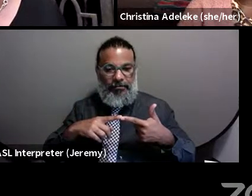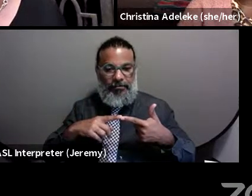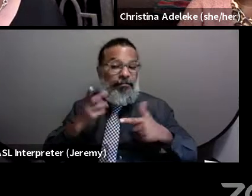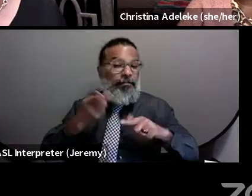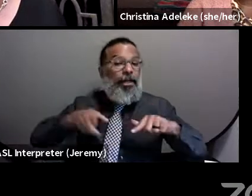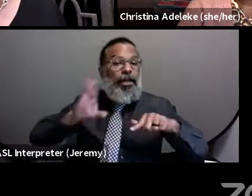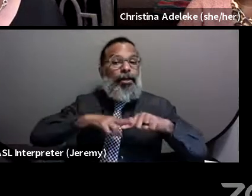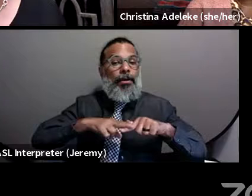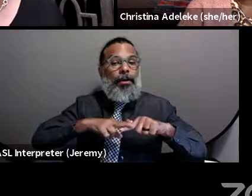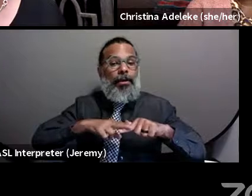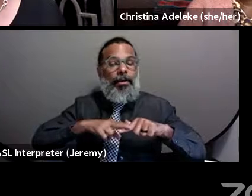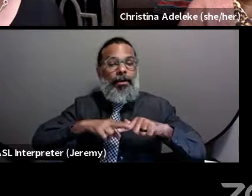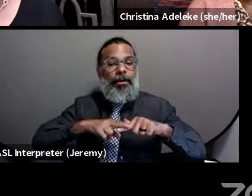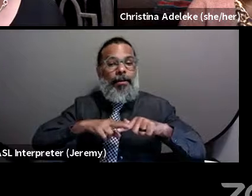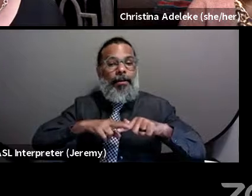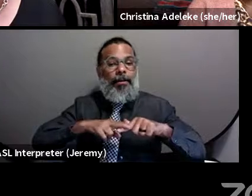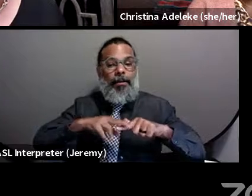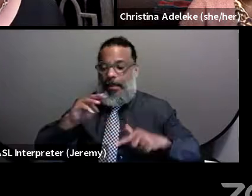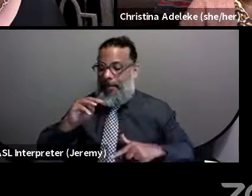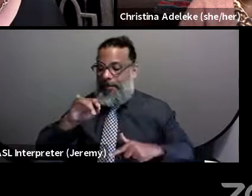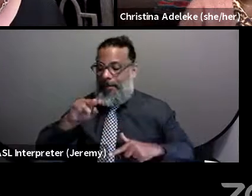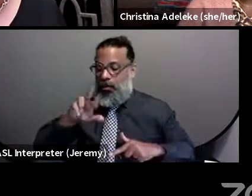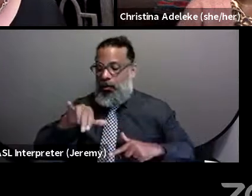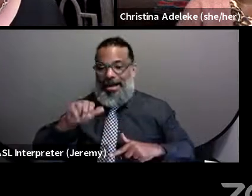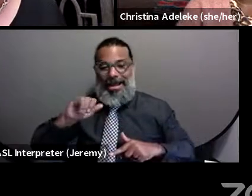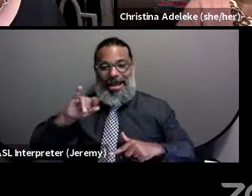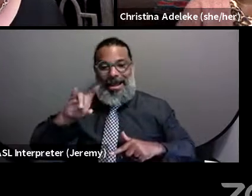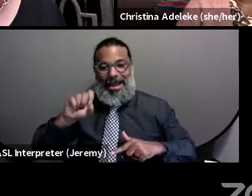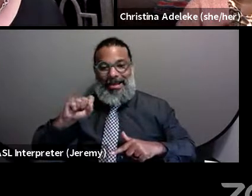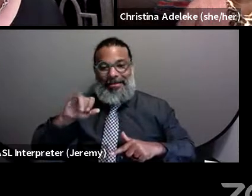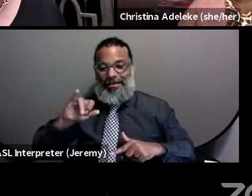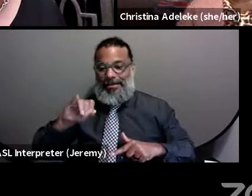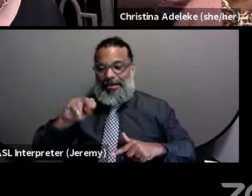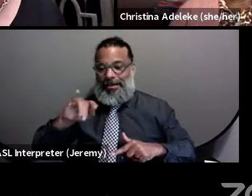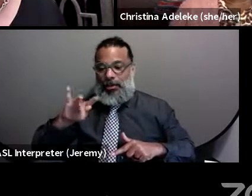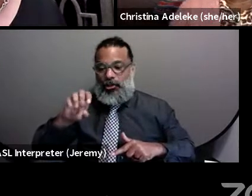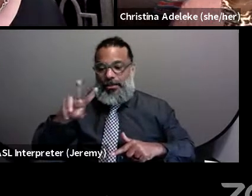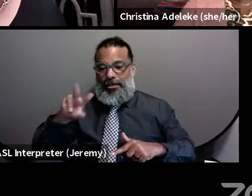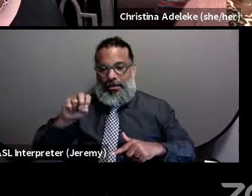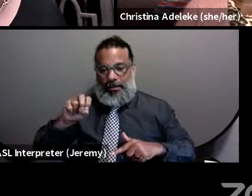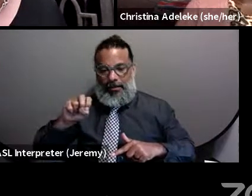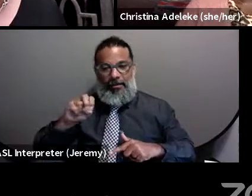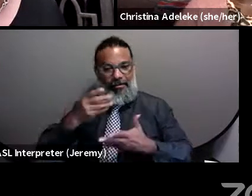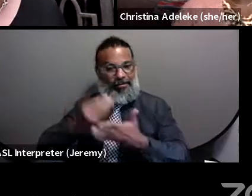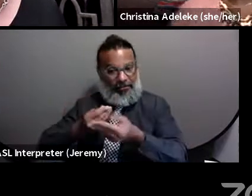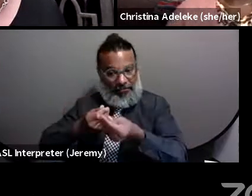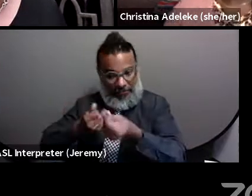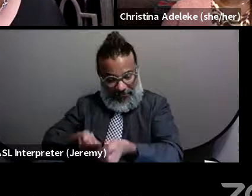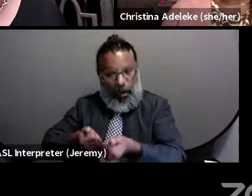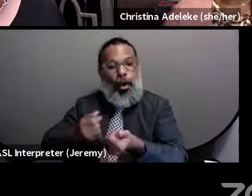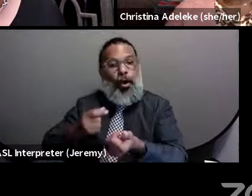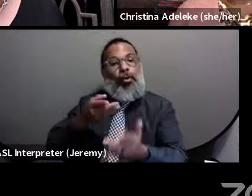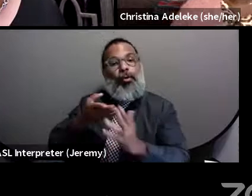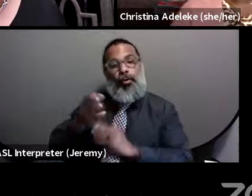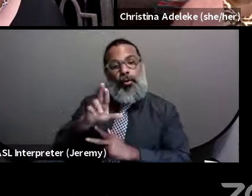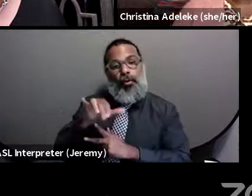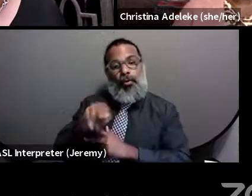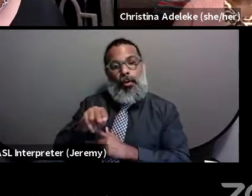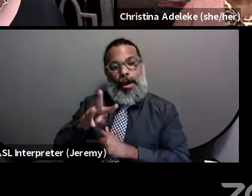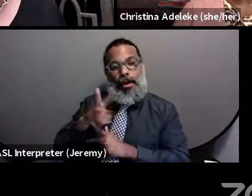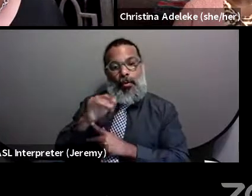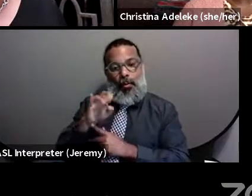minority AIDS initiative, you know, that we have funded through the Ryan White actually go to